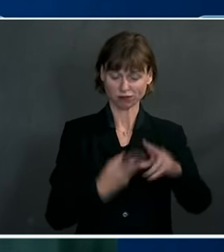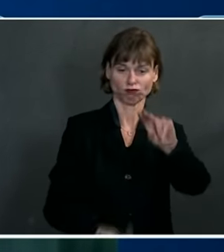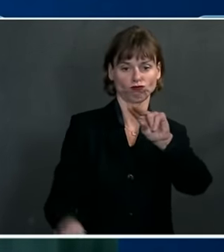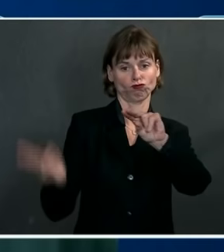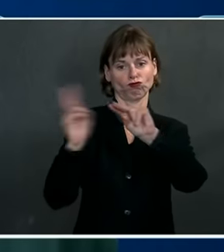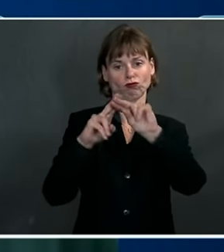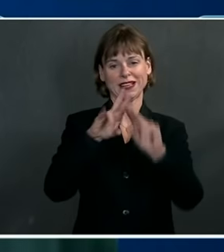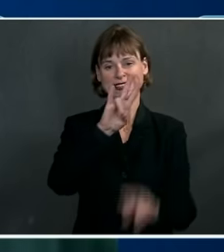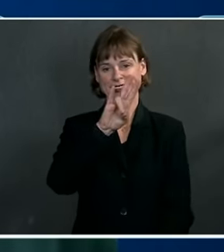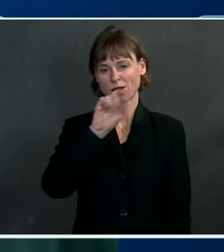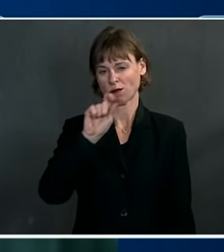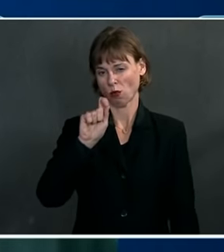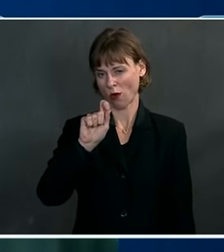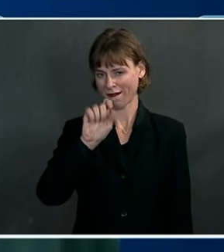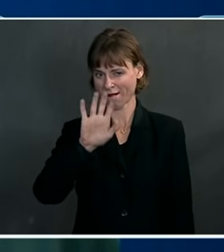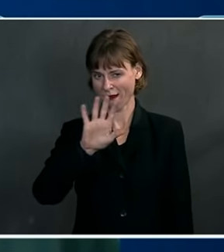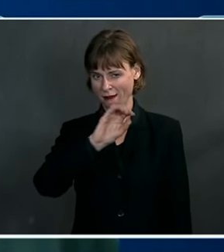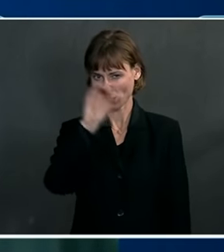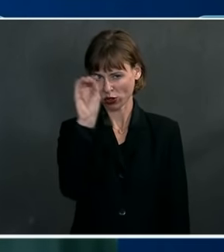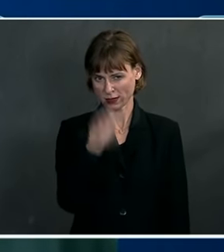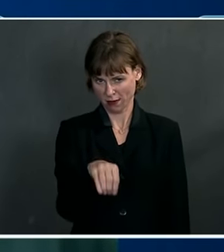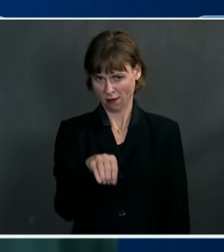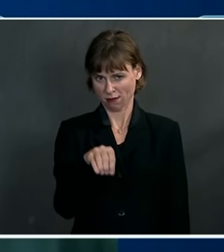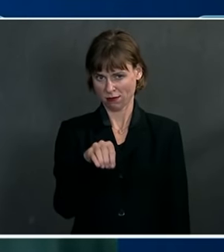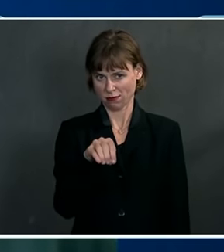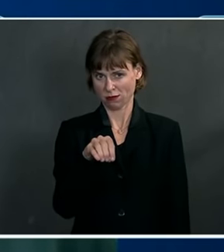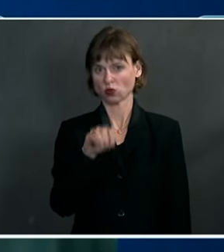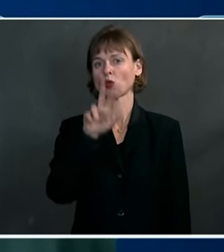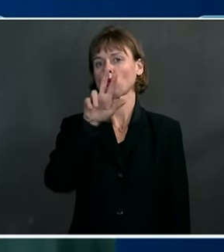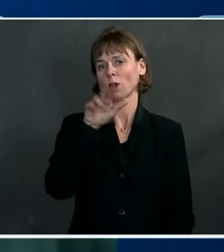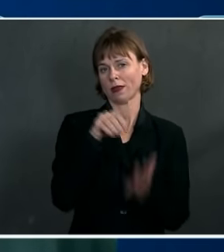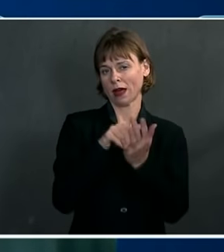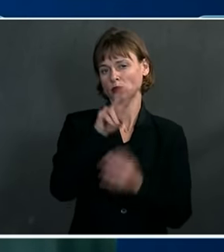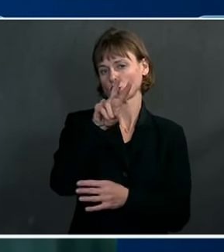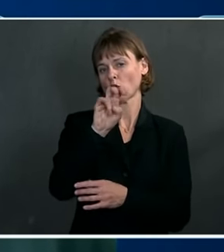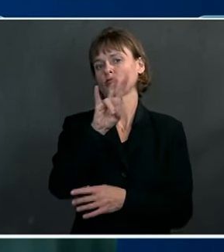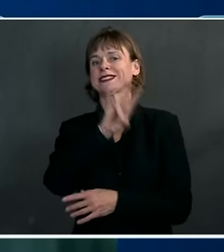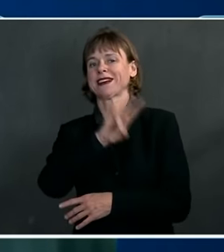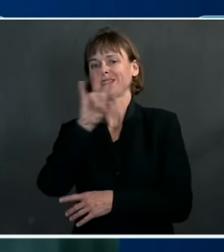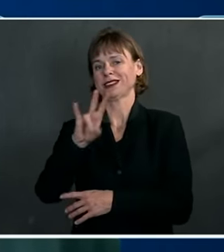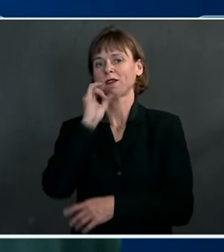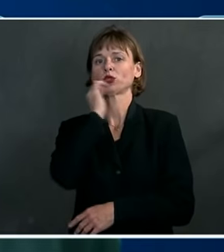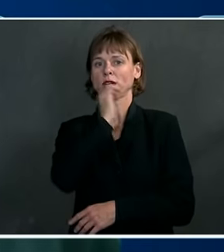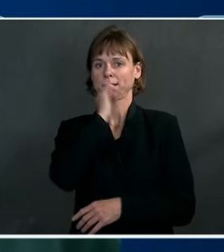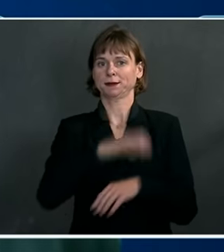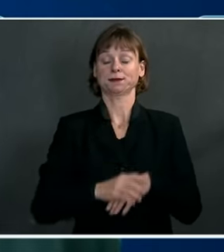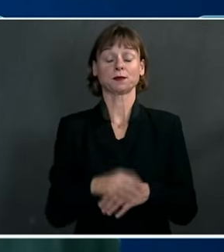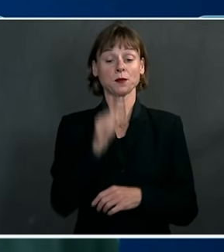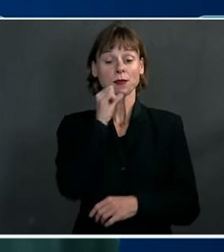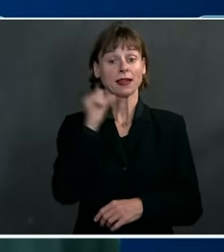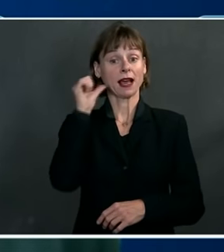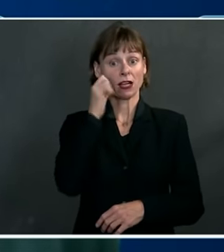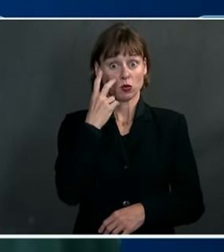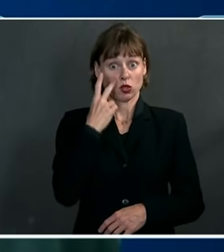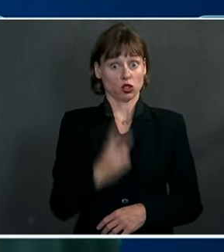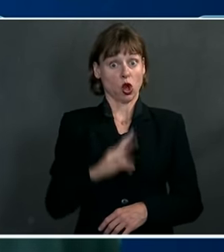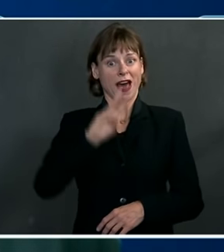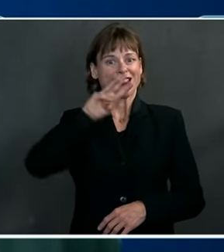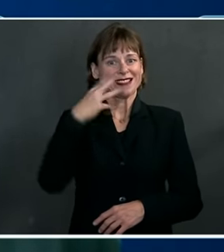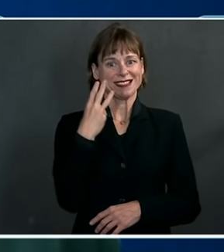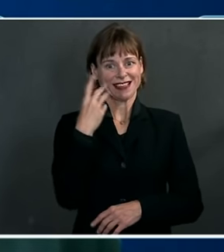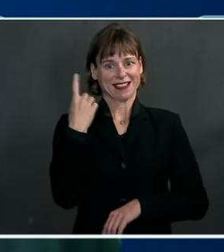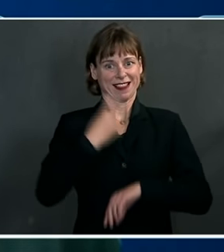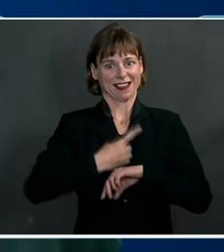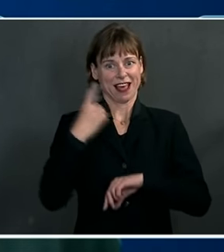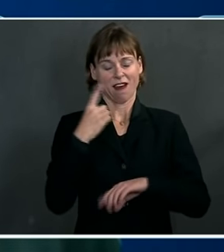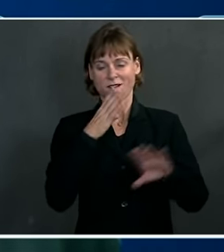7.5% to 3,277 per day, and yesterday we saw our sixth day